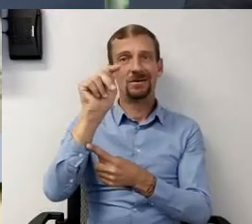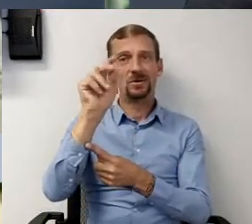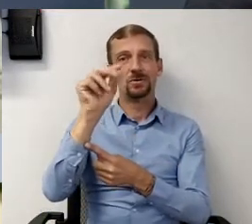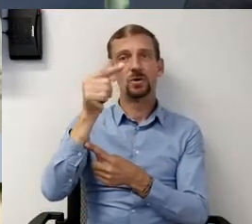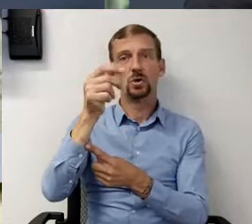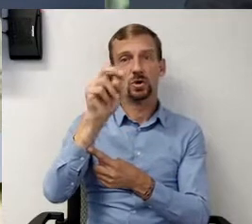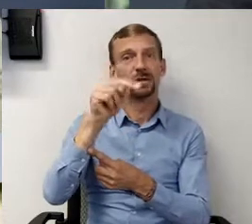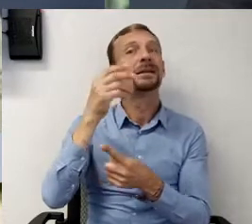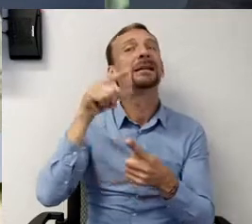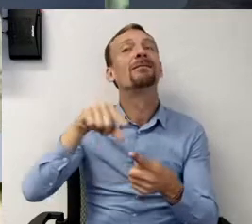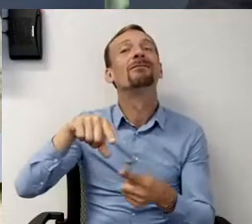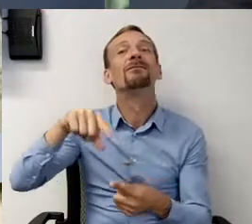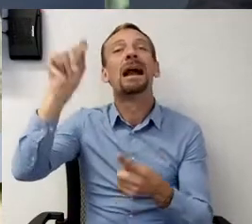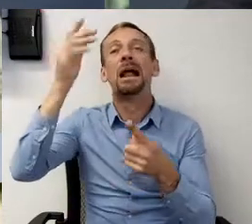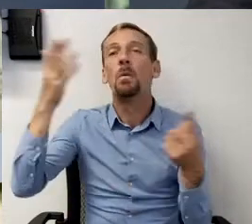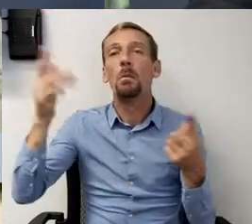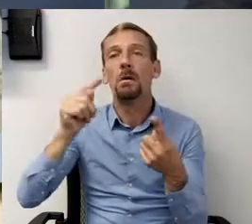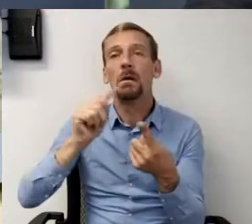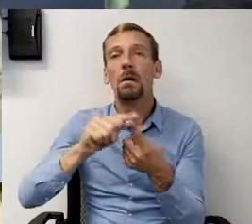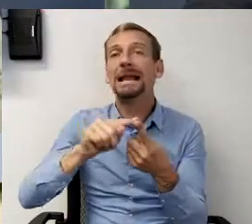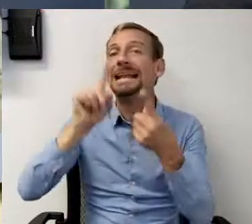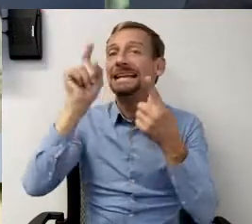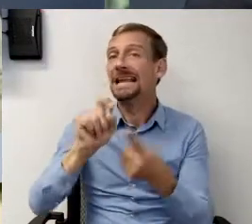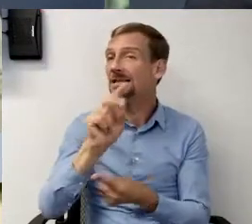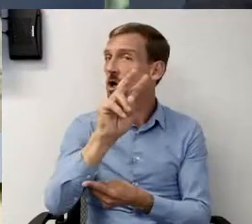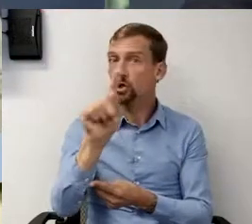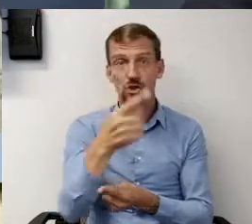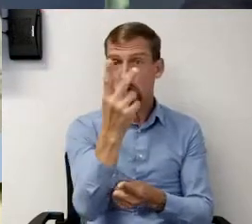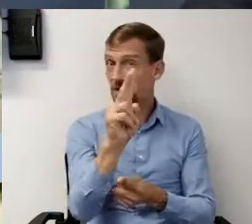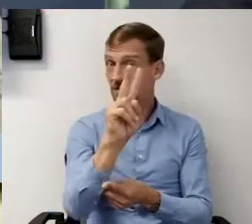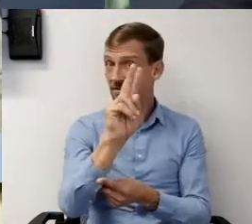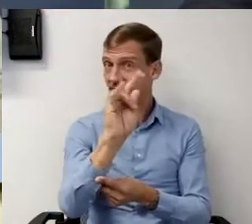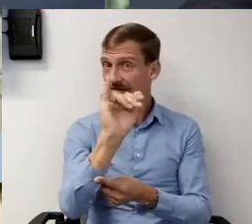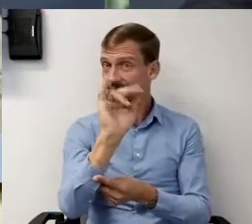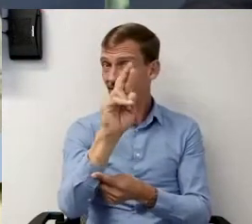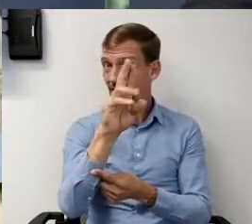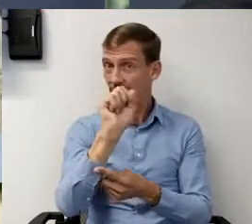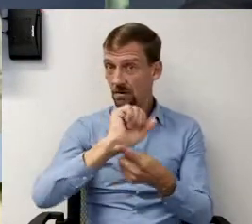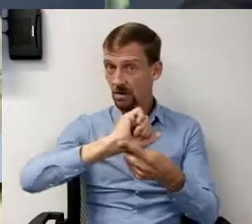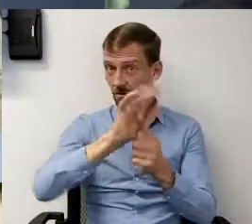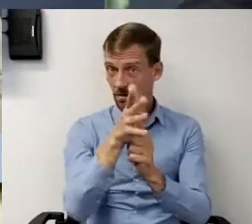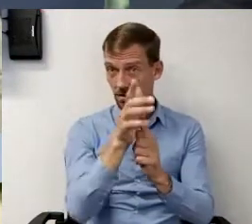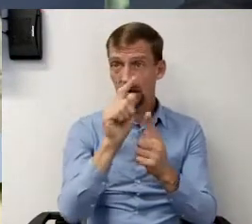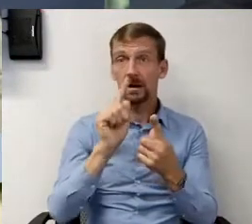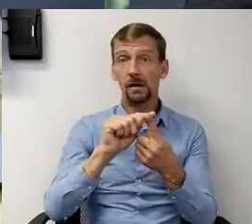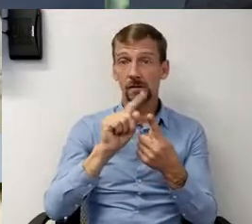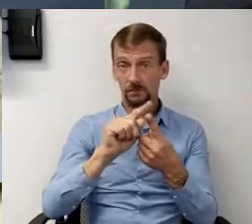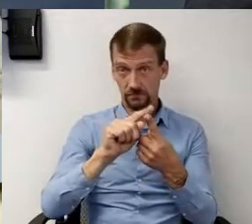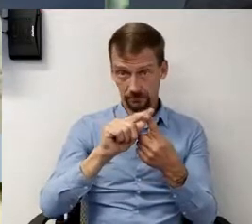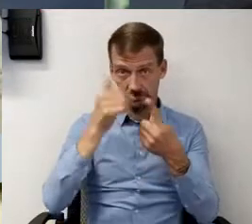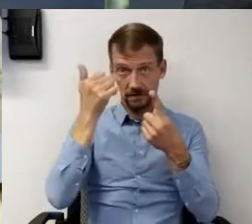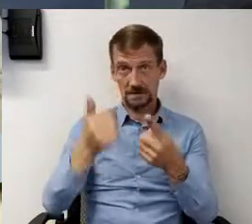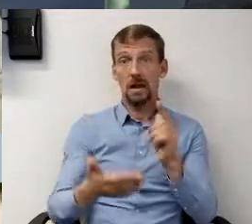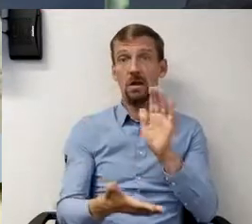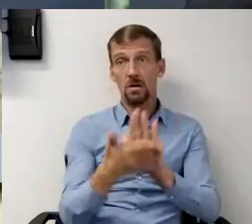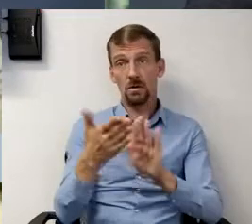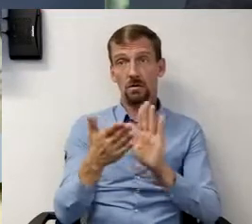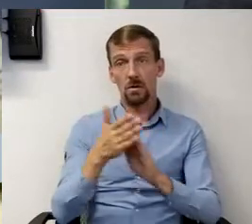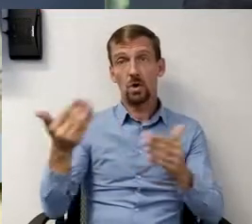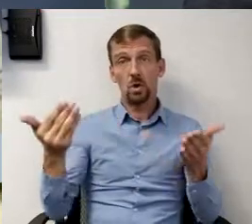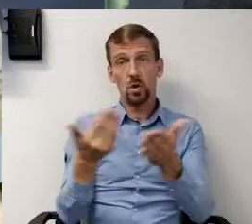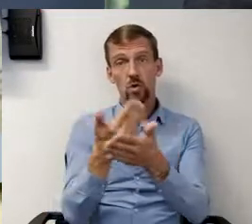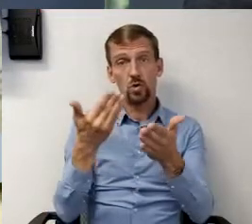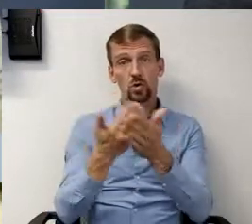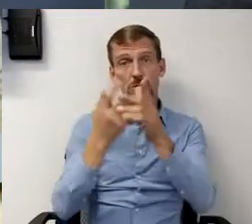of the virus, not the antibodies. So it's just like all the COVID tests we're talking about, now can be run on this new